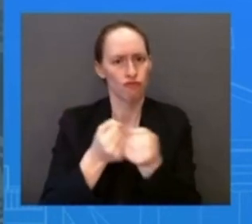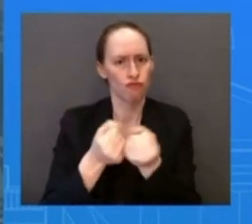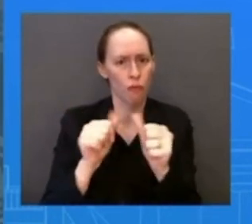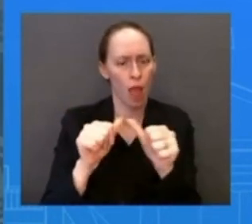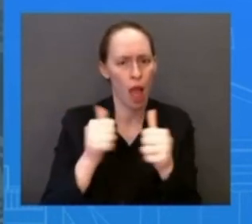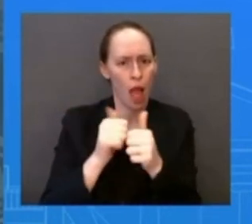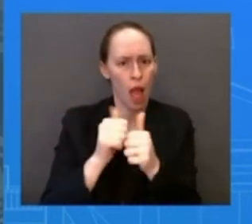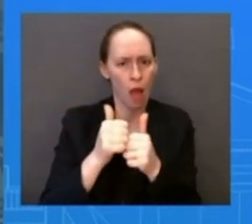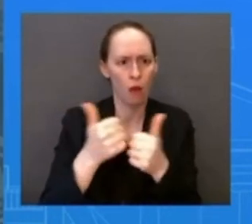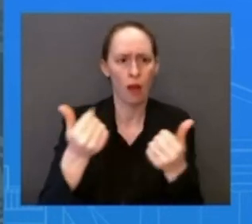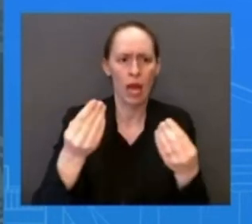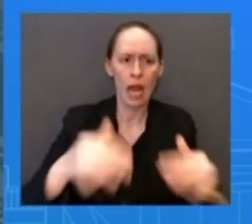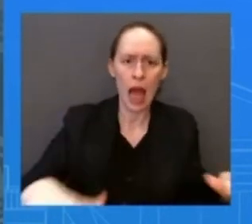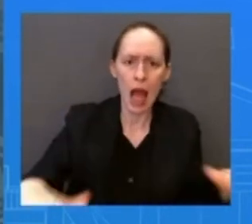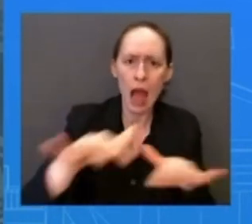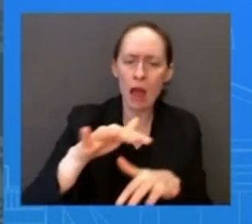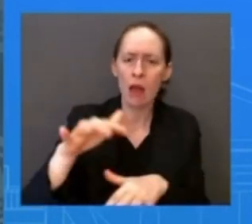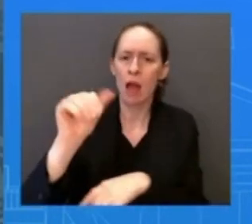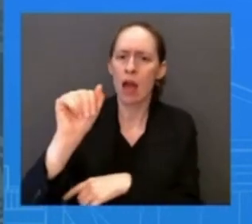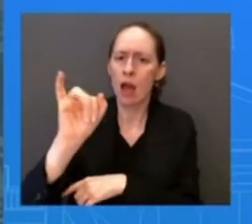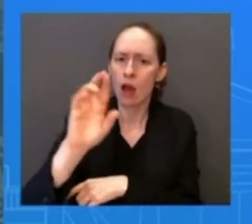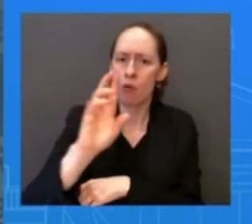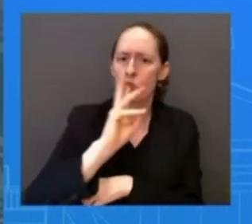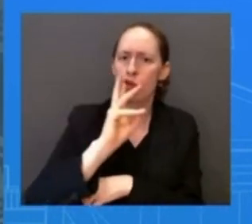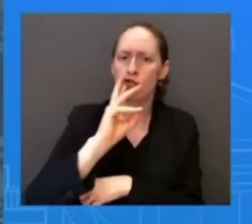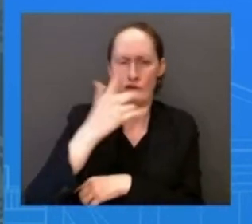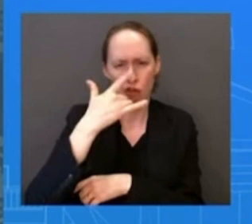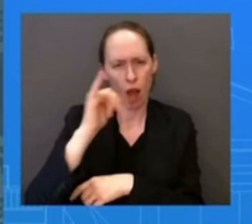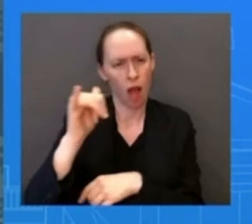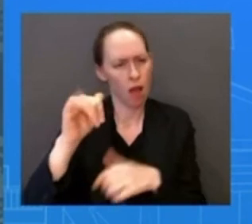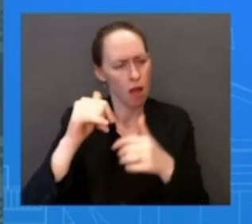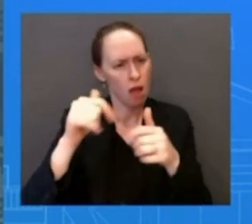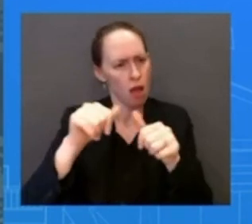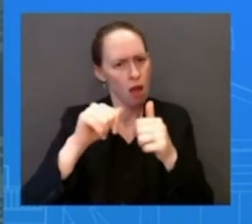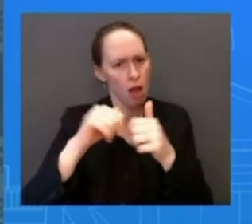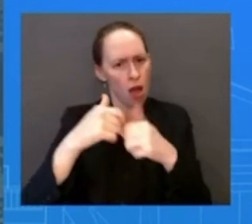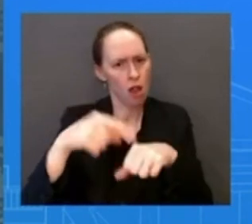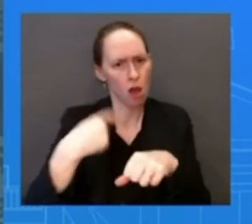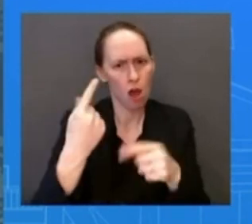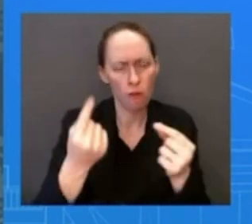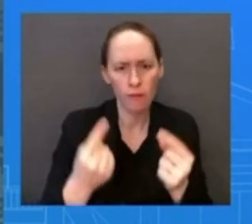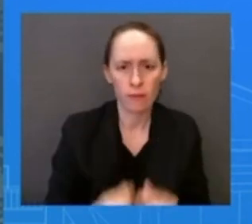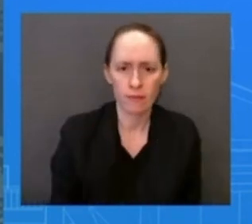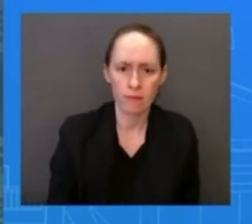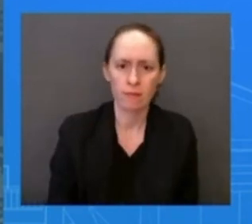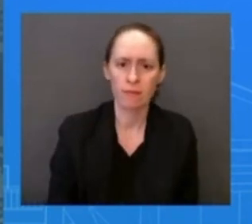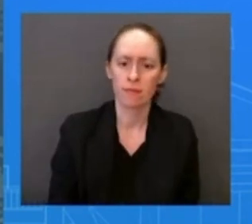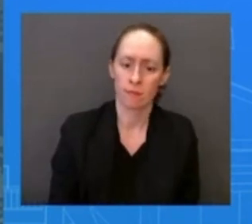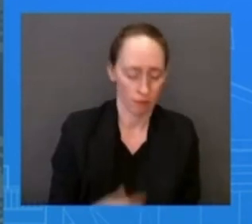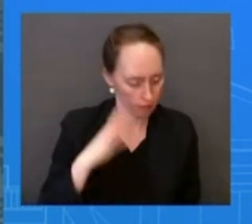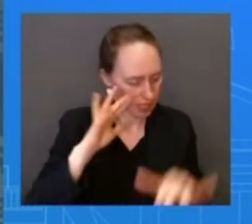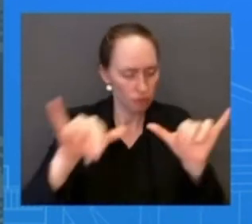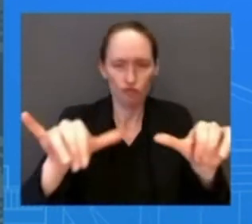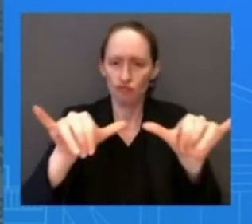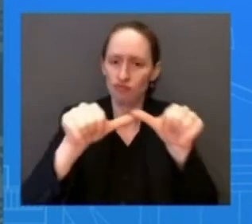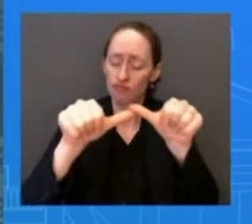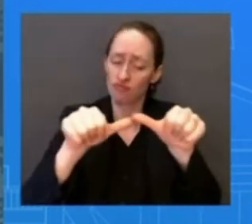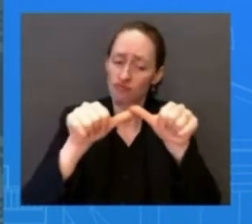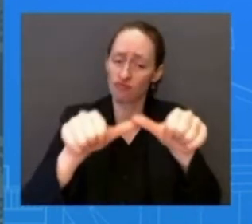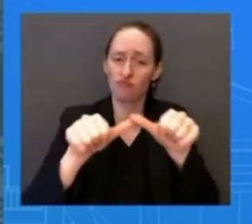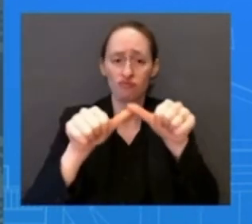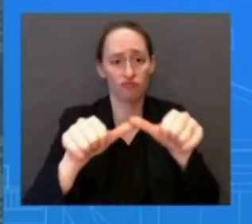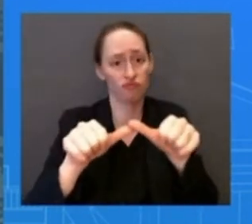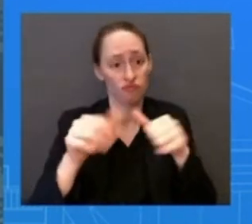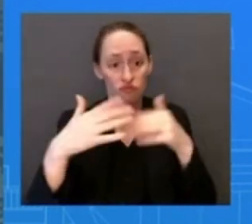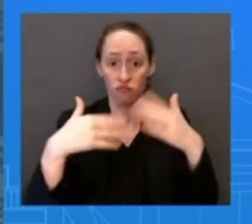East Palestine community for as long as it takes. That's what the president said. We're going to be there to assist for as long